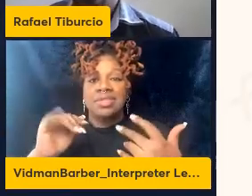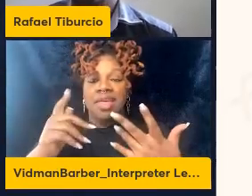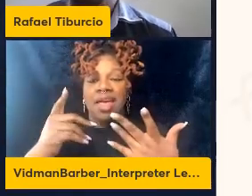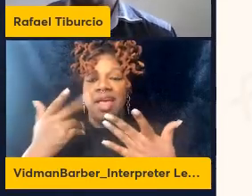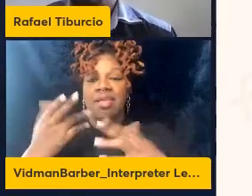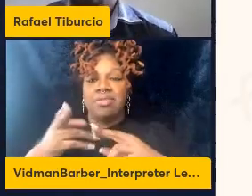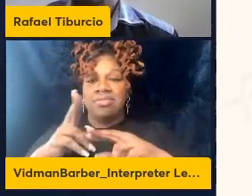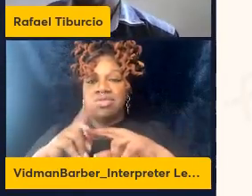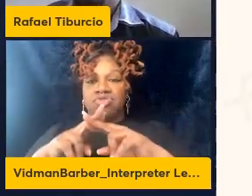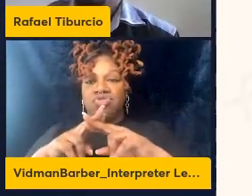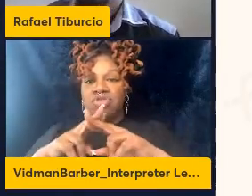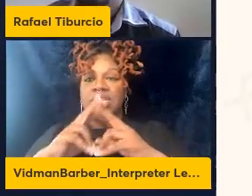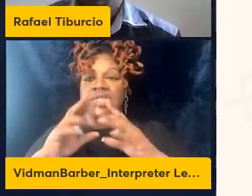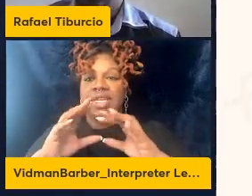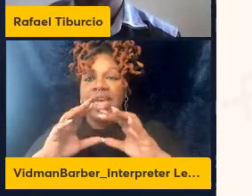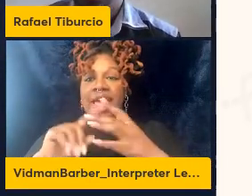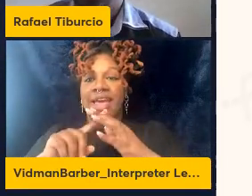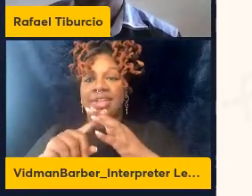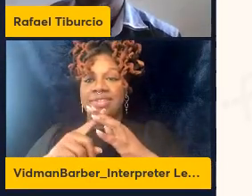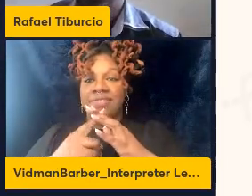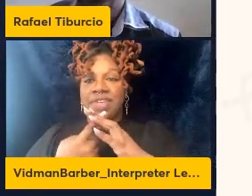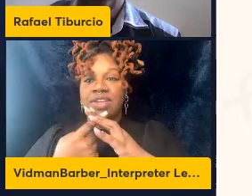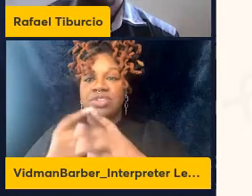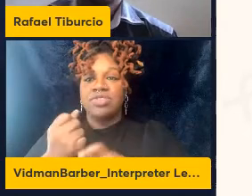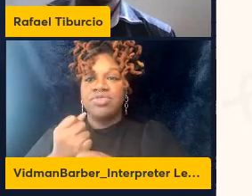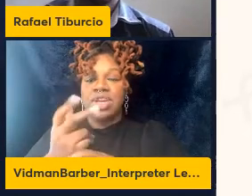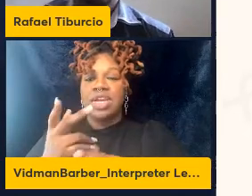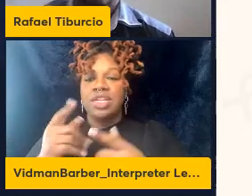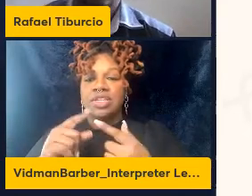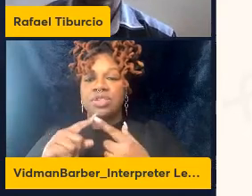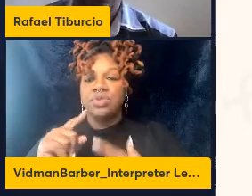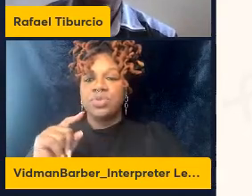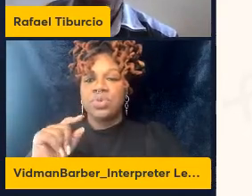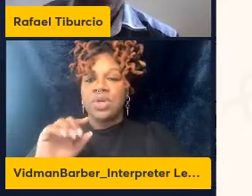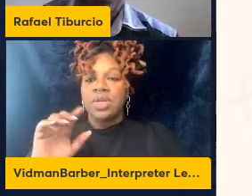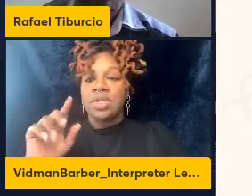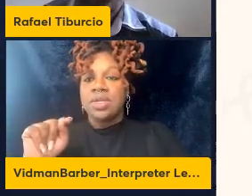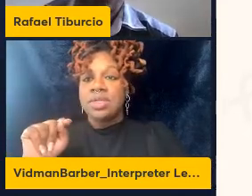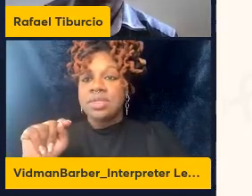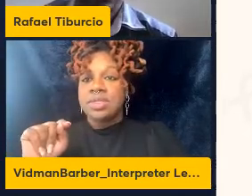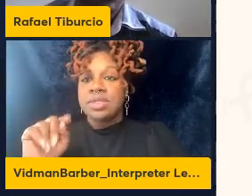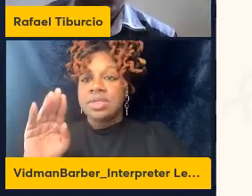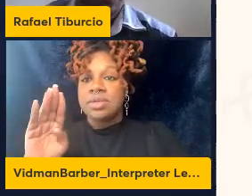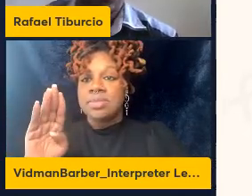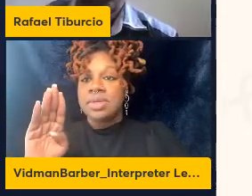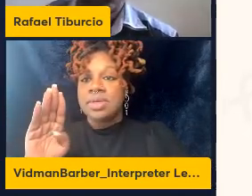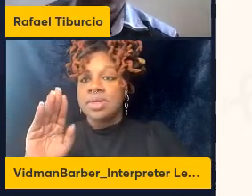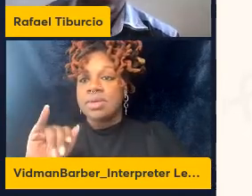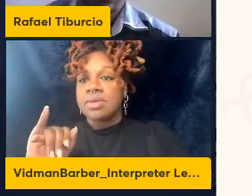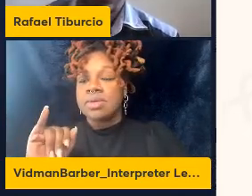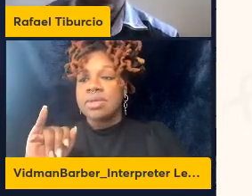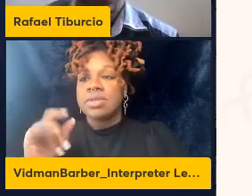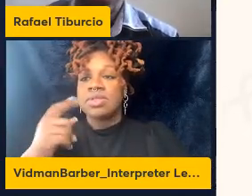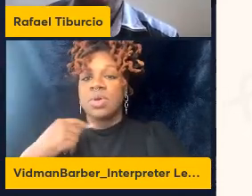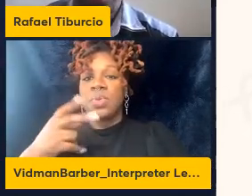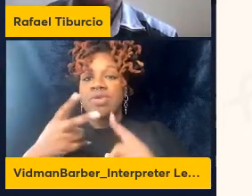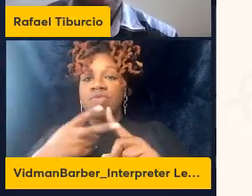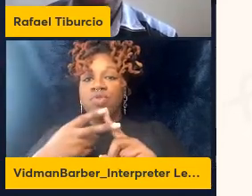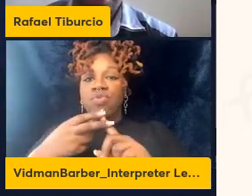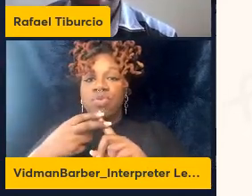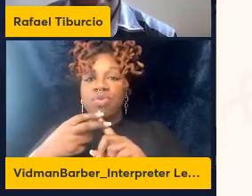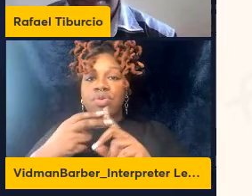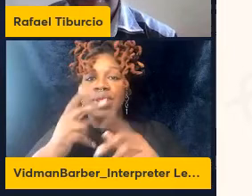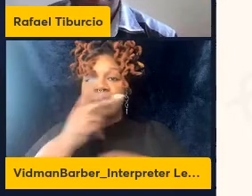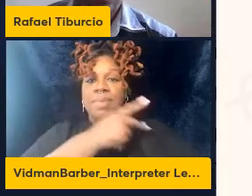contribute to development of TB iris so we recruited patients from the pulmonary hospital